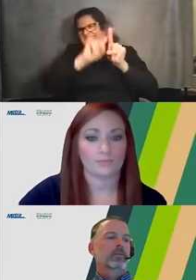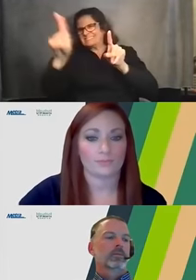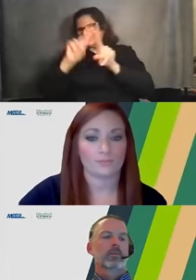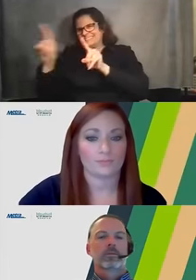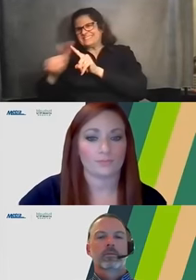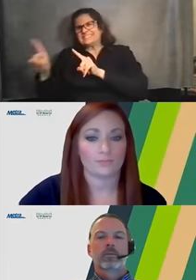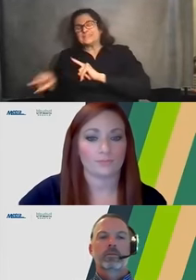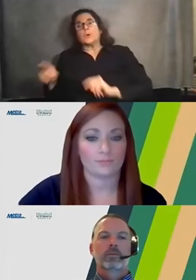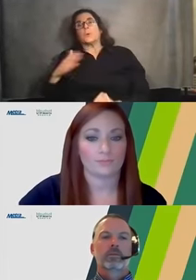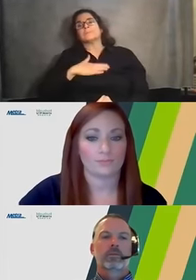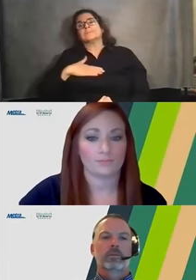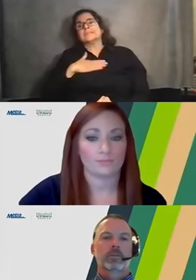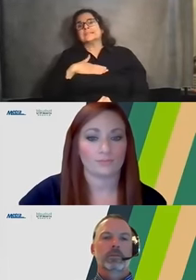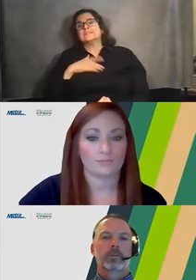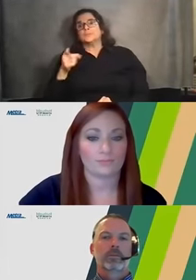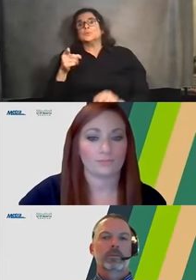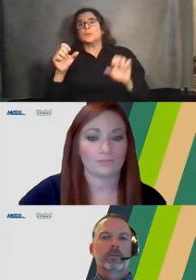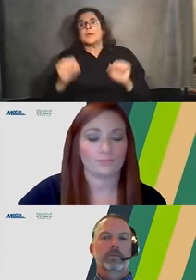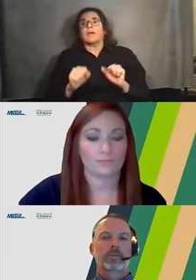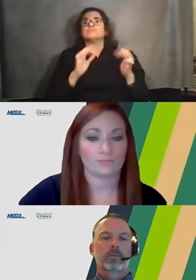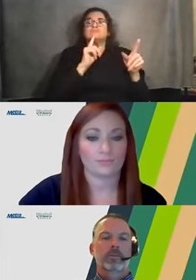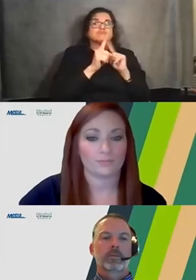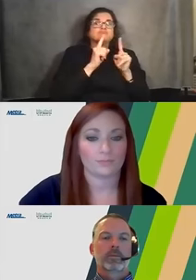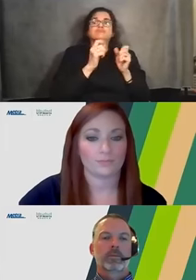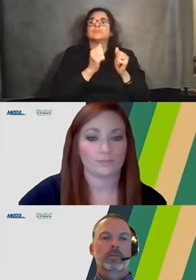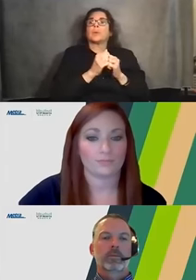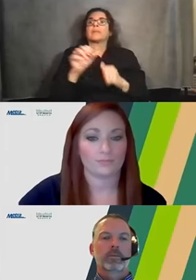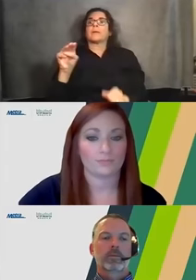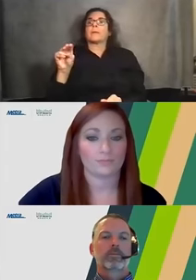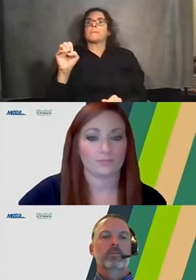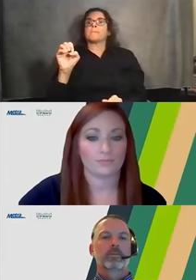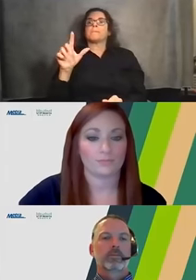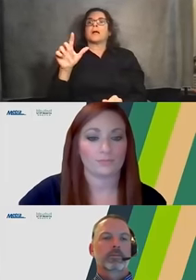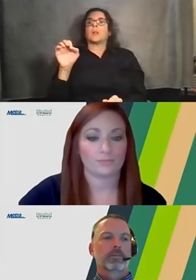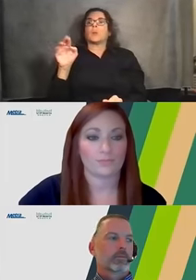in specifics, um, rather than broadly with everybody.